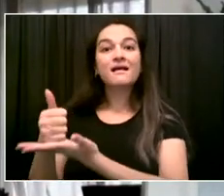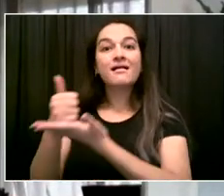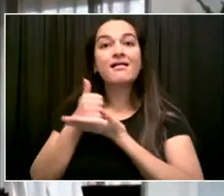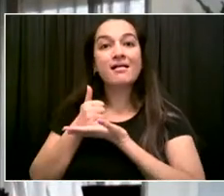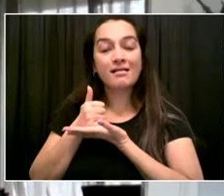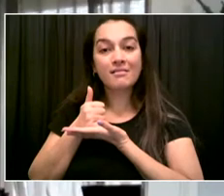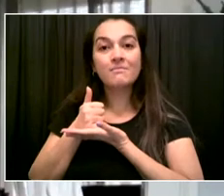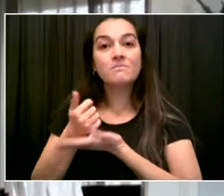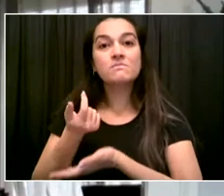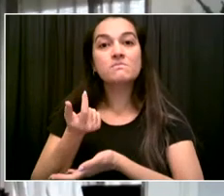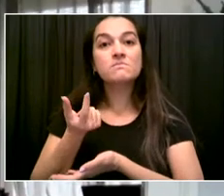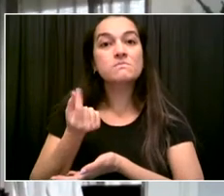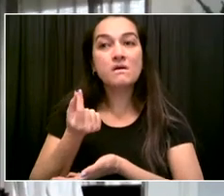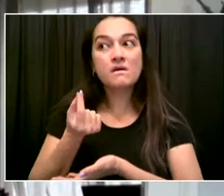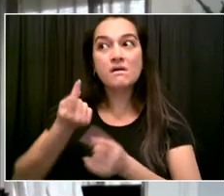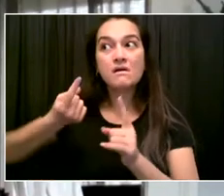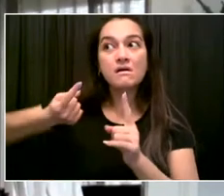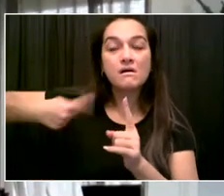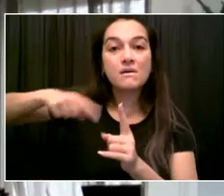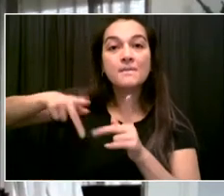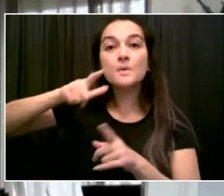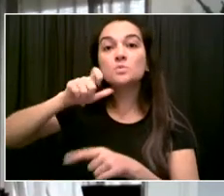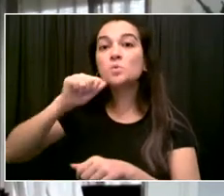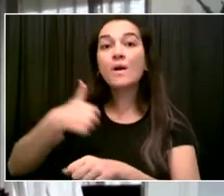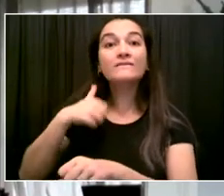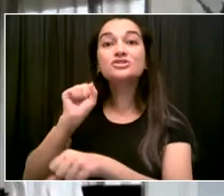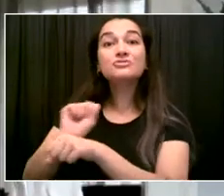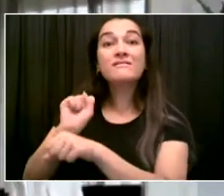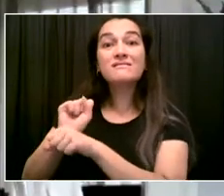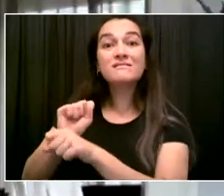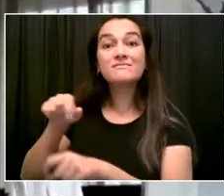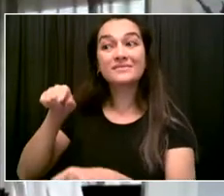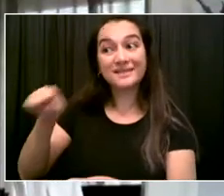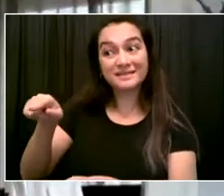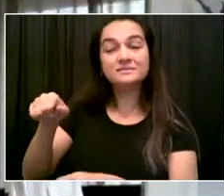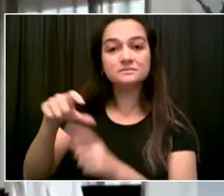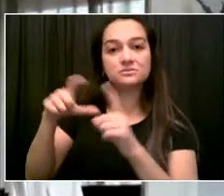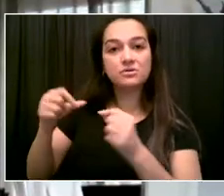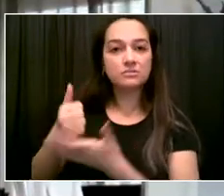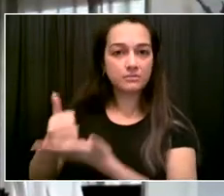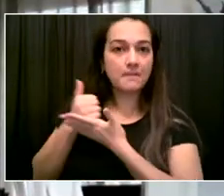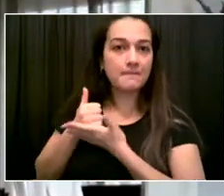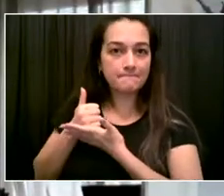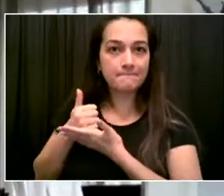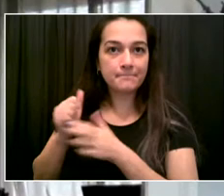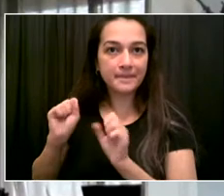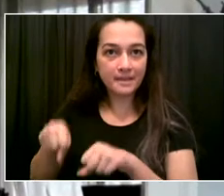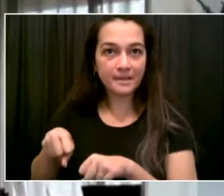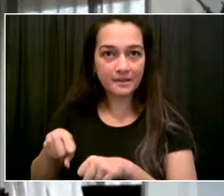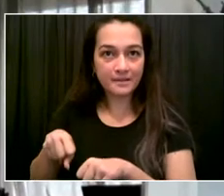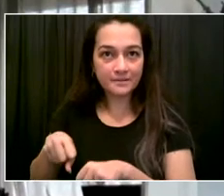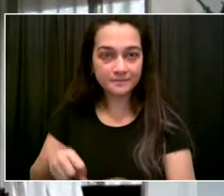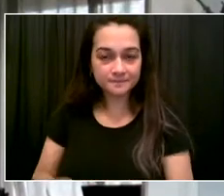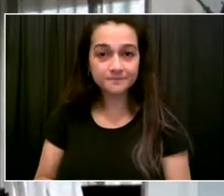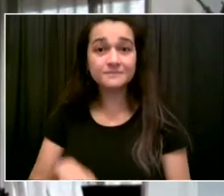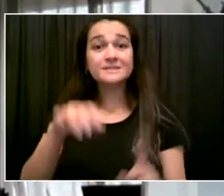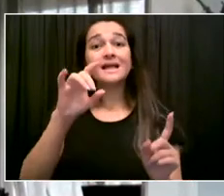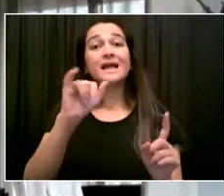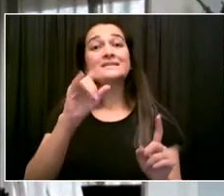important dollars that will be coming into our neighborhoods that will keep our small businesses open